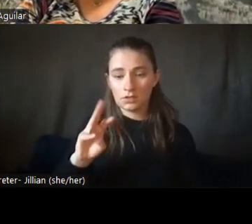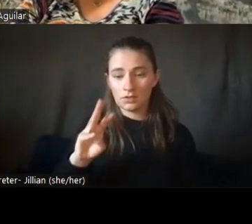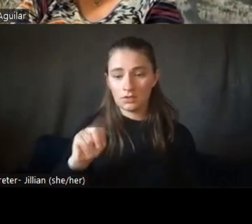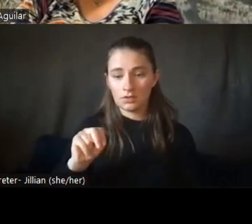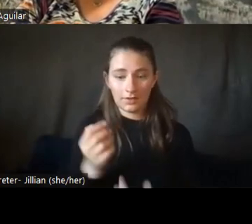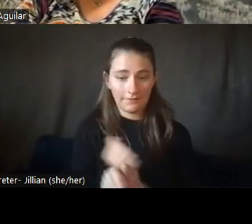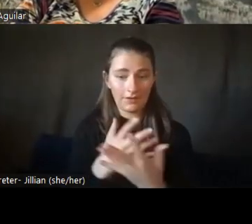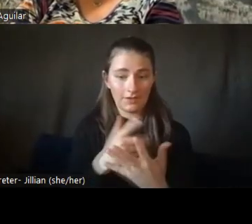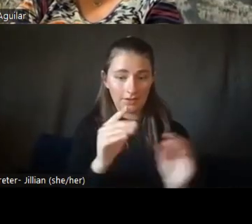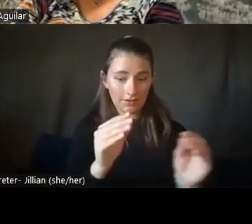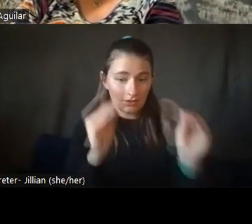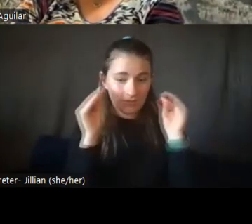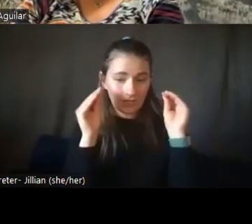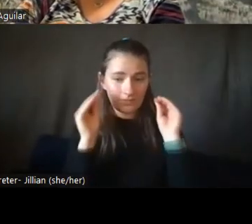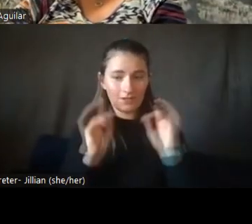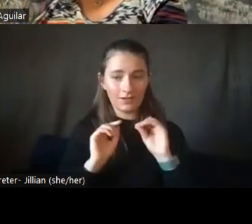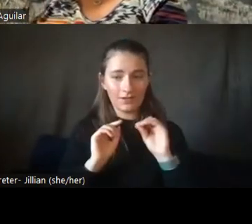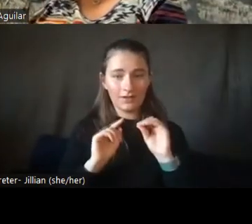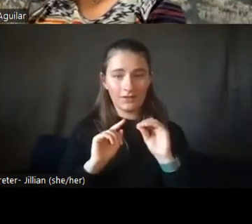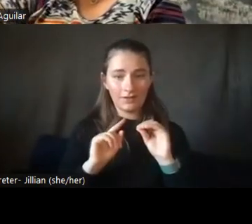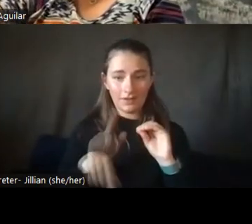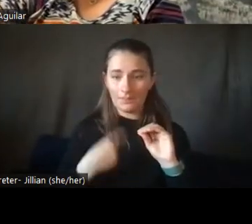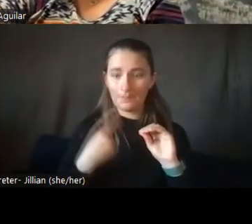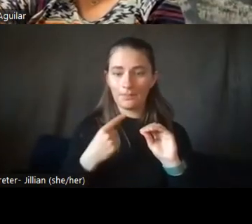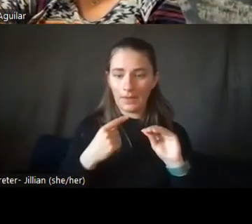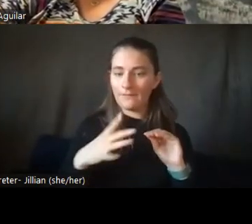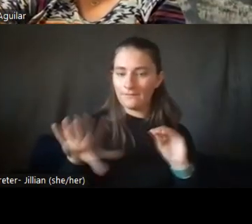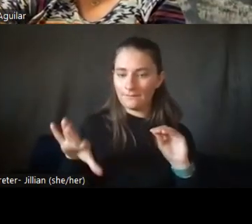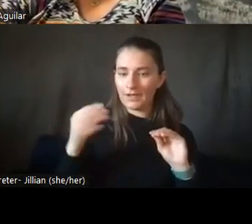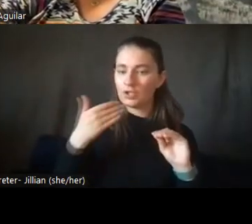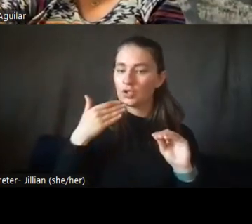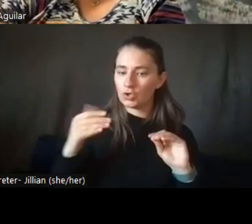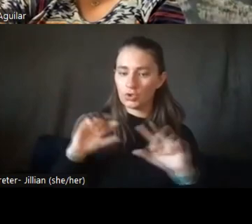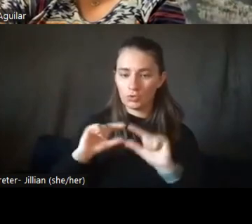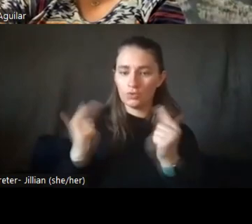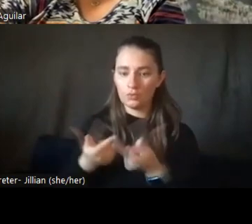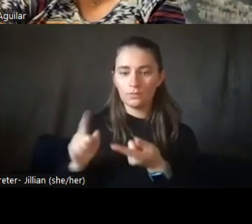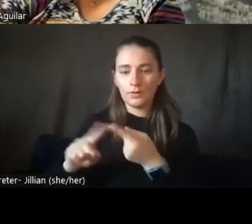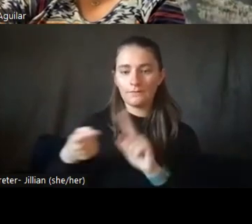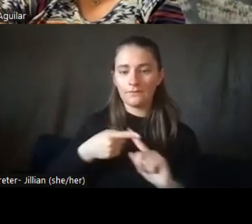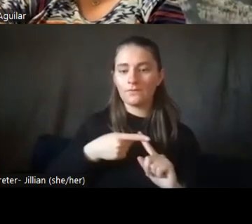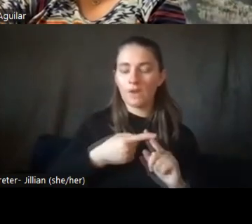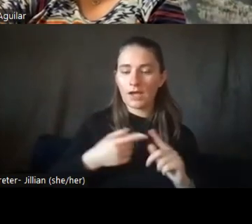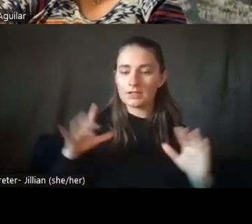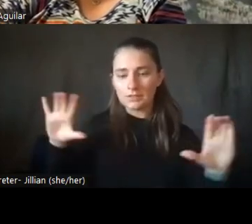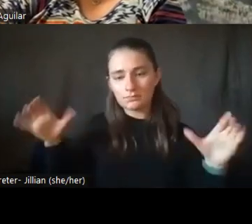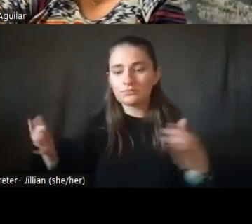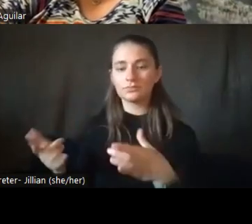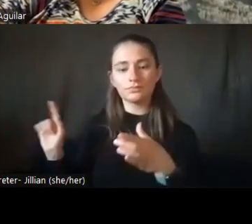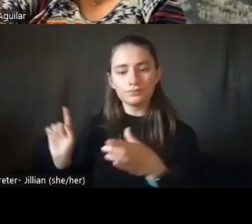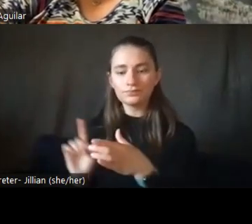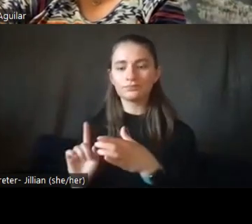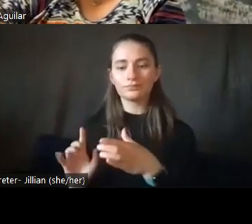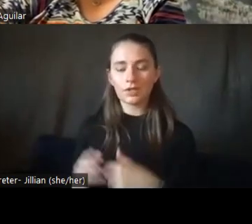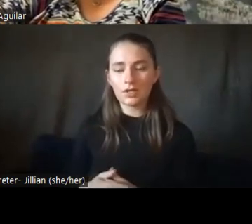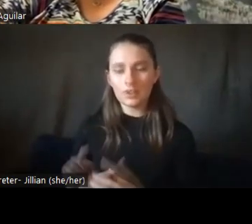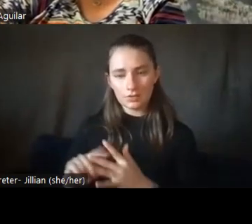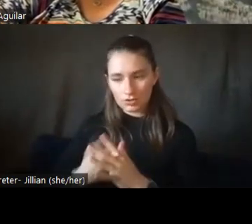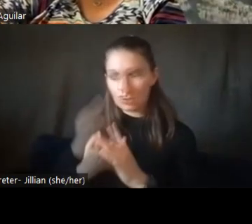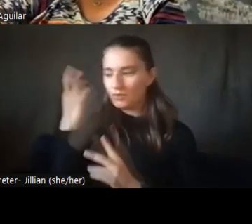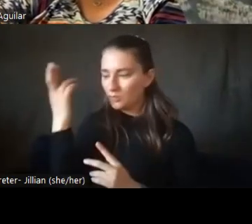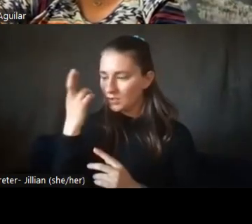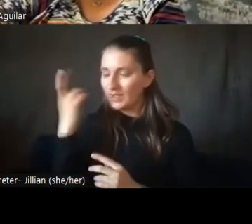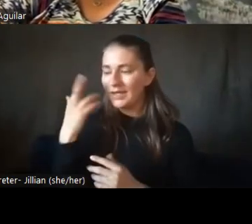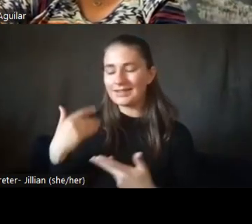with next year, getting him in with a good group of friends and, um, um, he's starting to realize now there are good friends